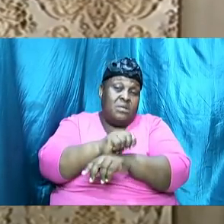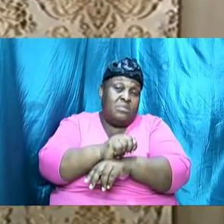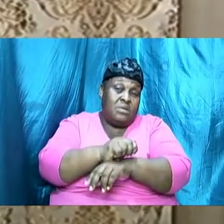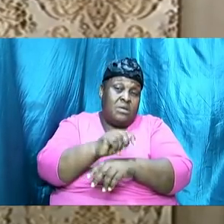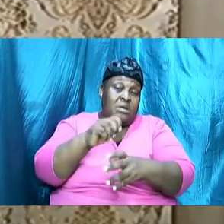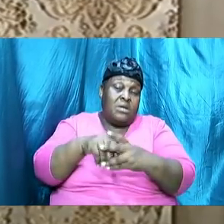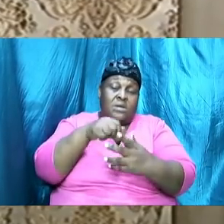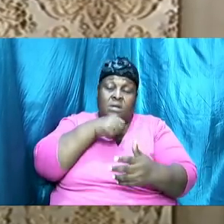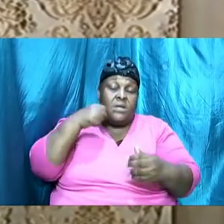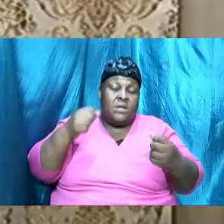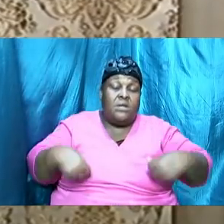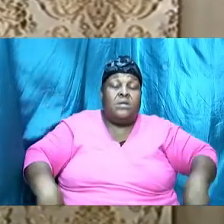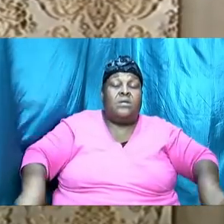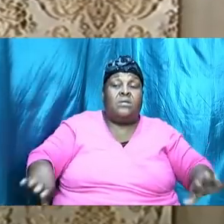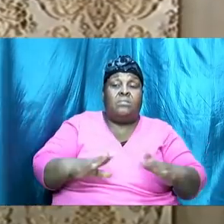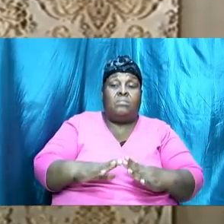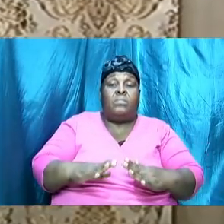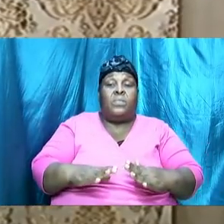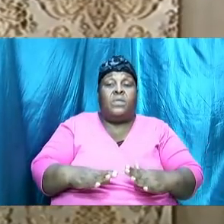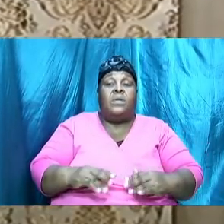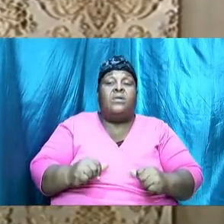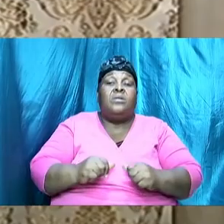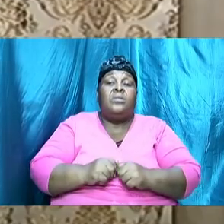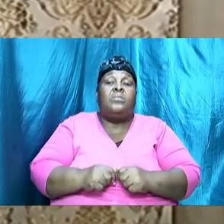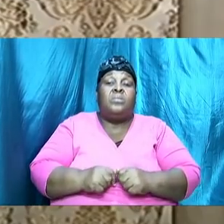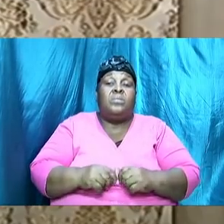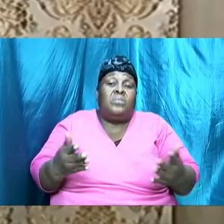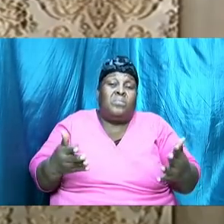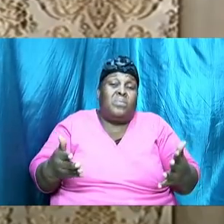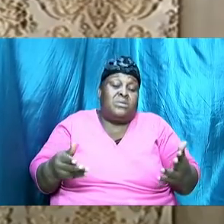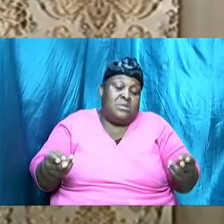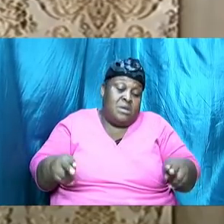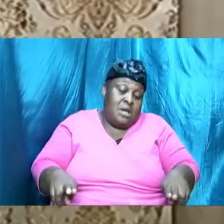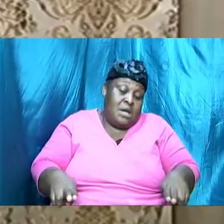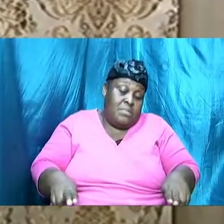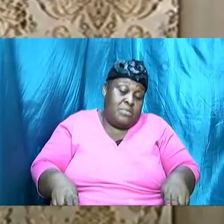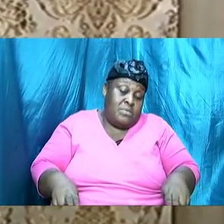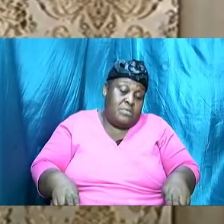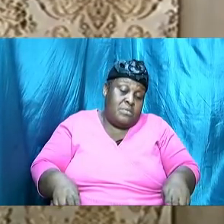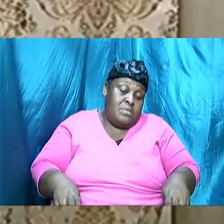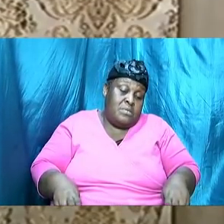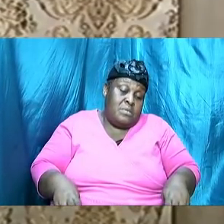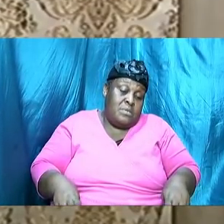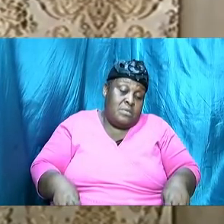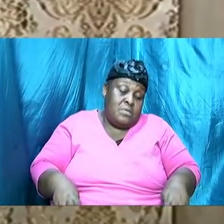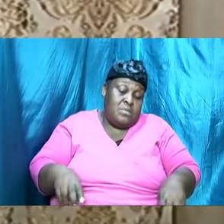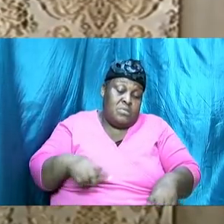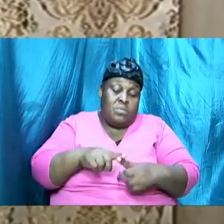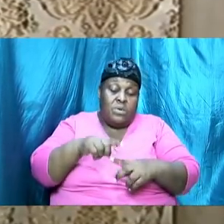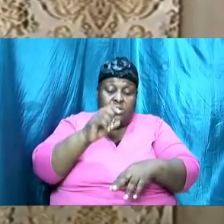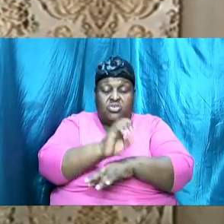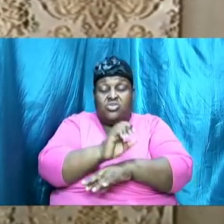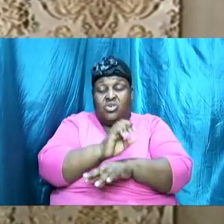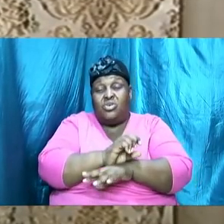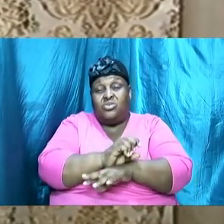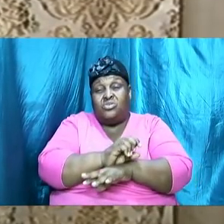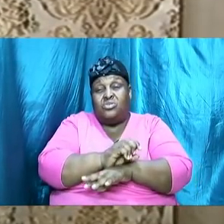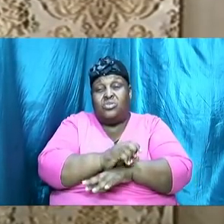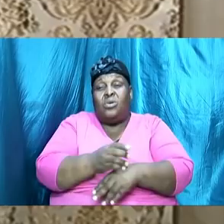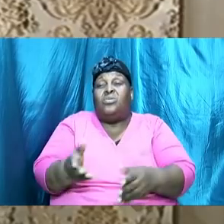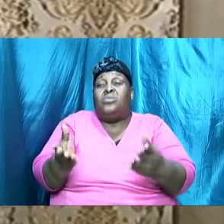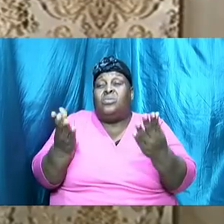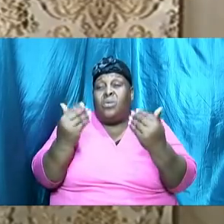literally reflected what was going to happen later on when the church was going to be formed